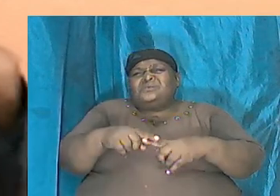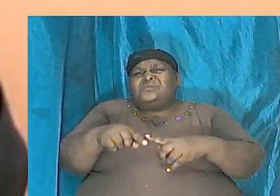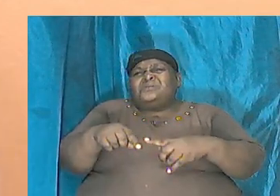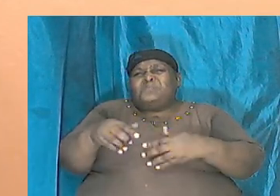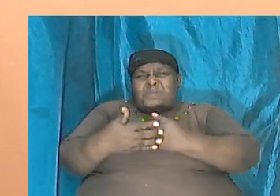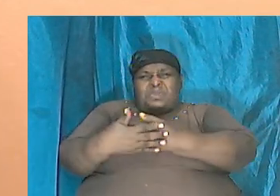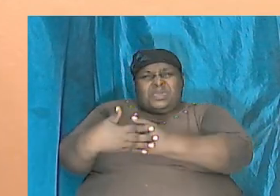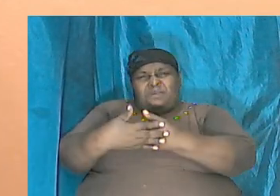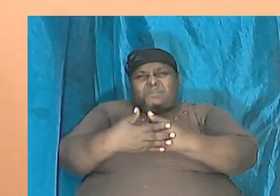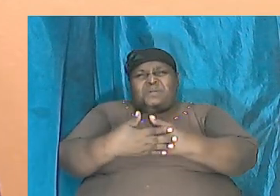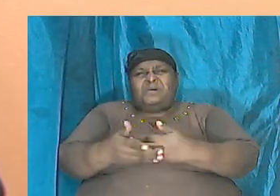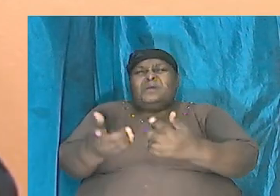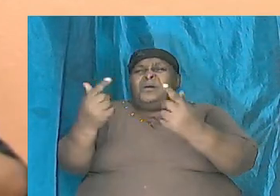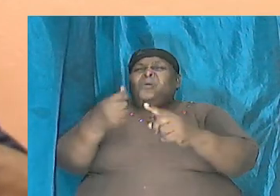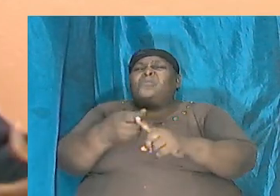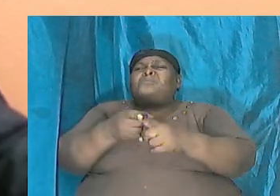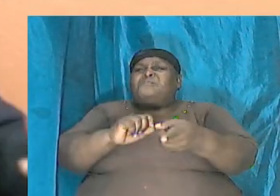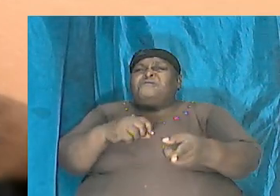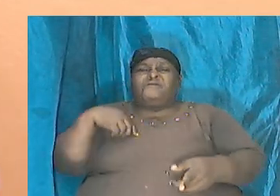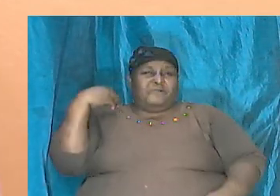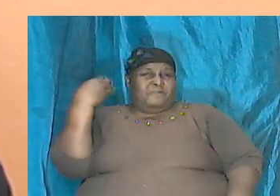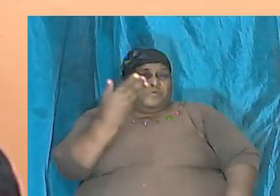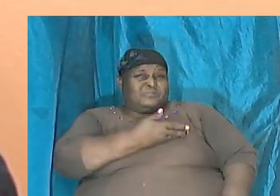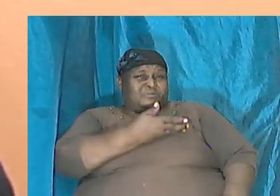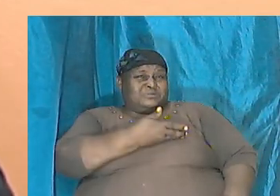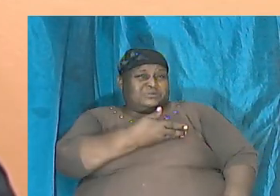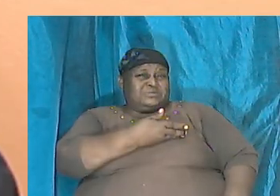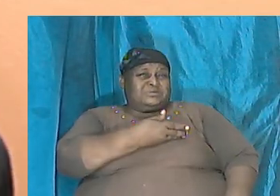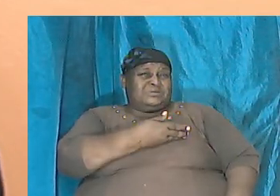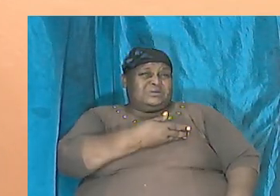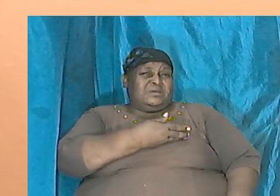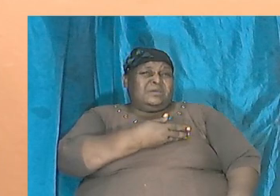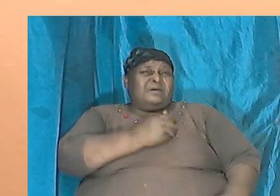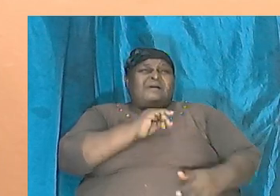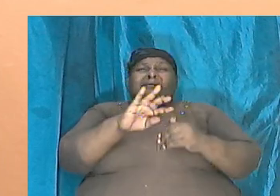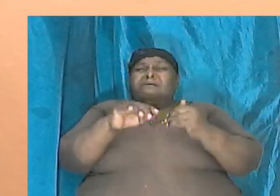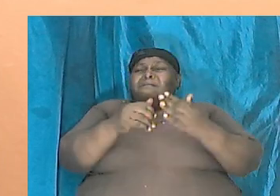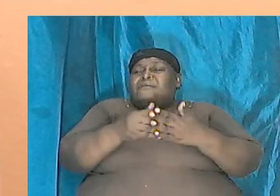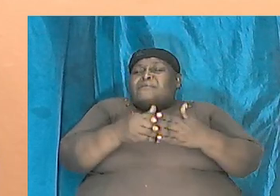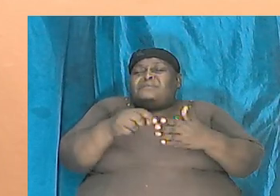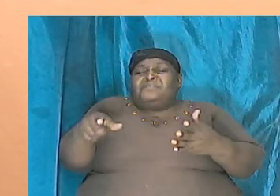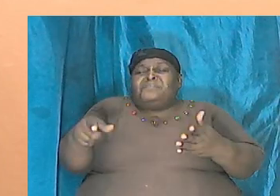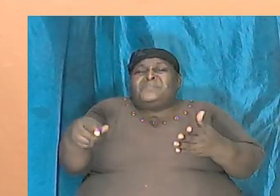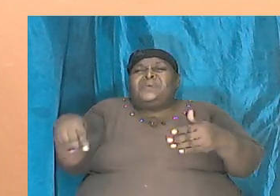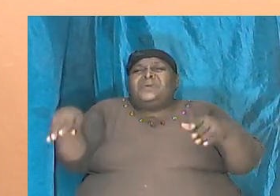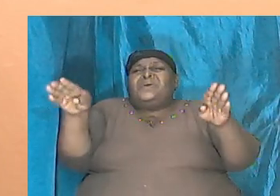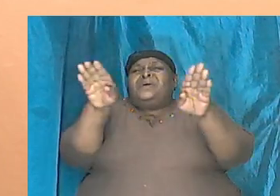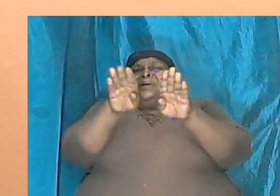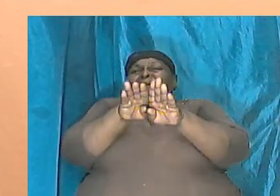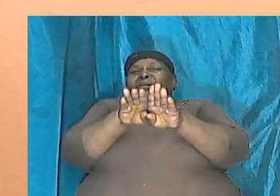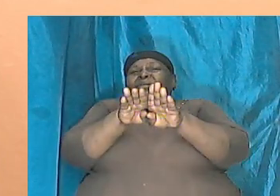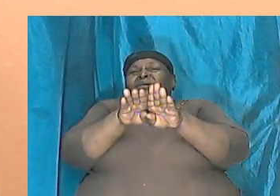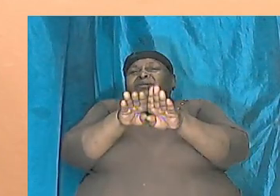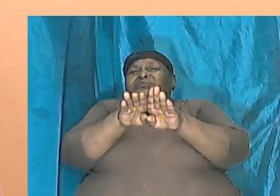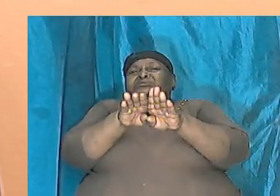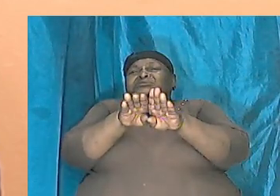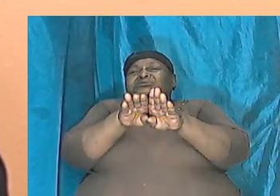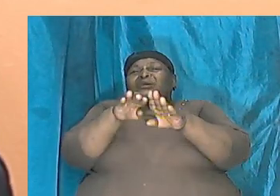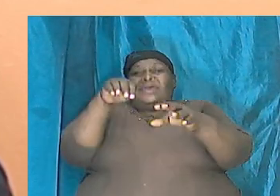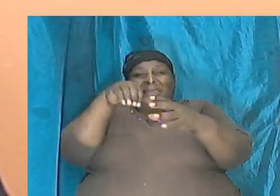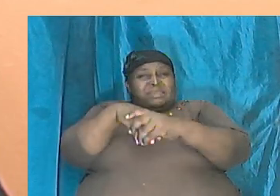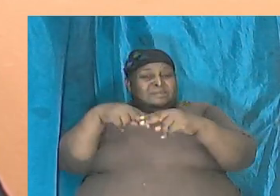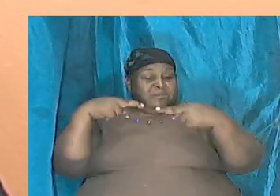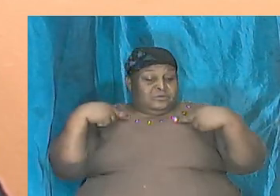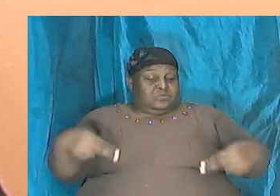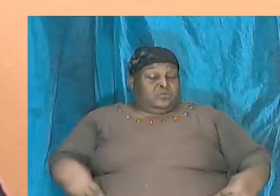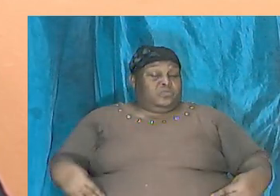comes from us and all of this is locked up in the human body. Are we